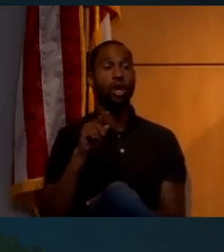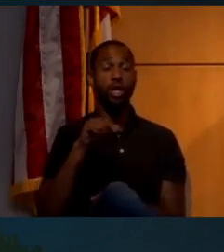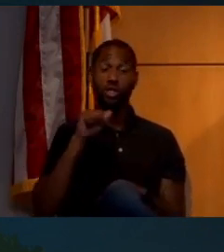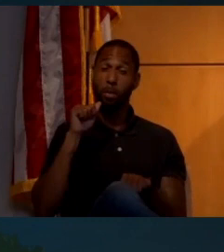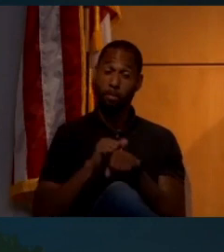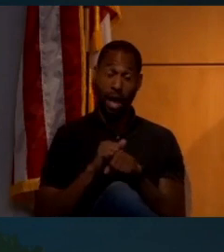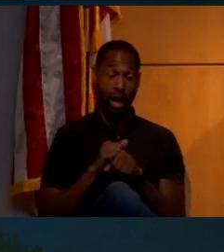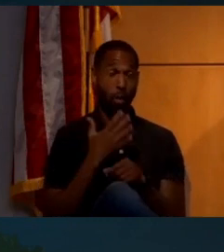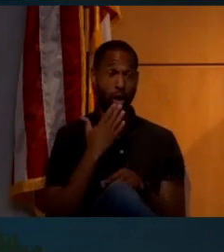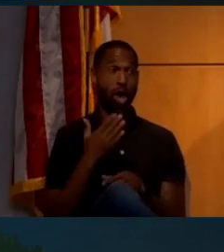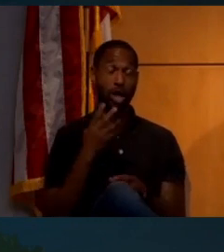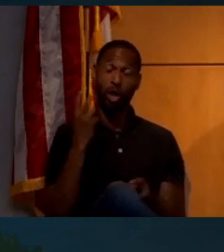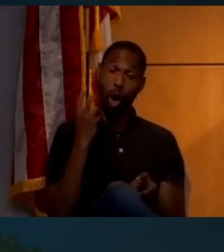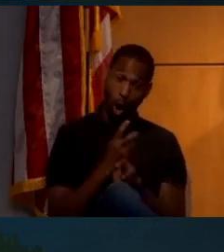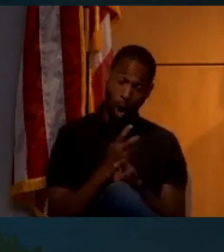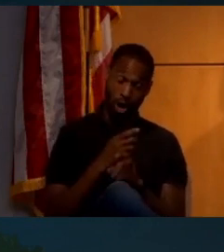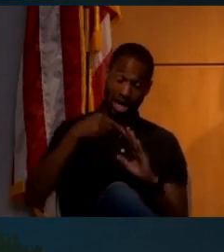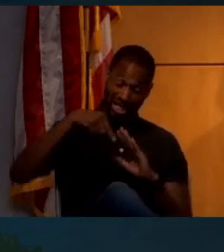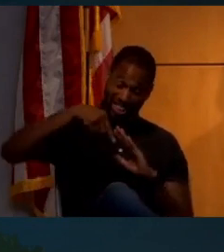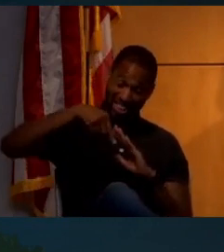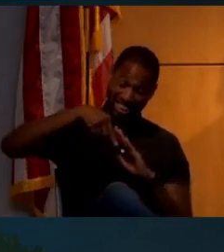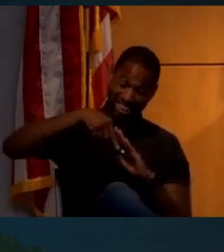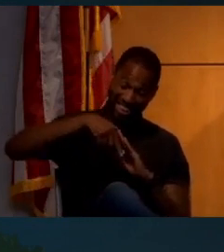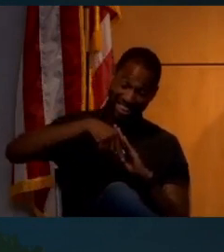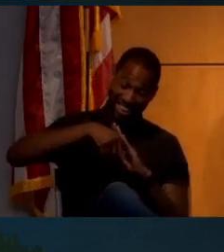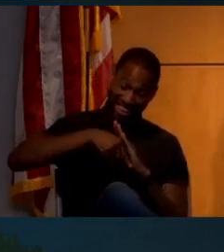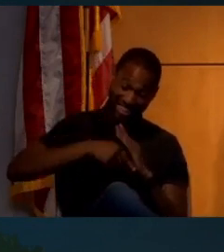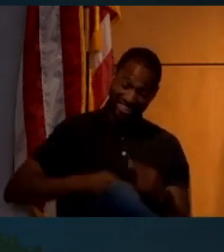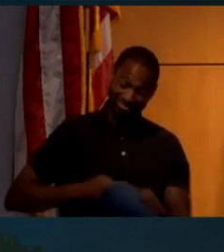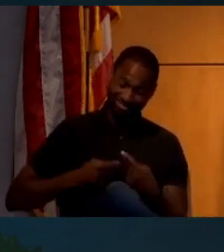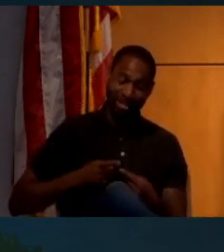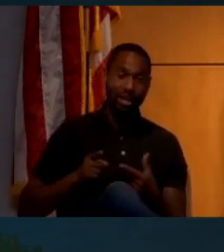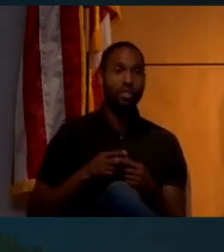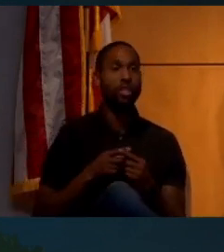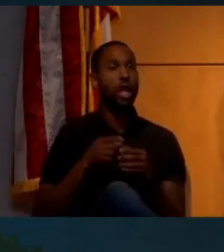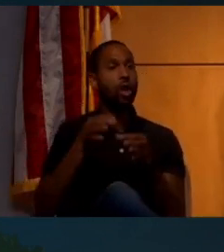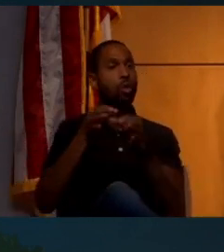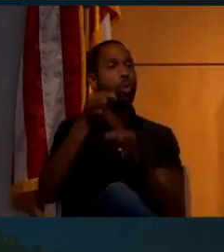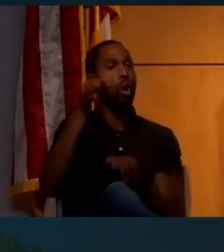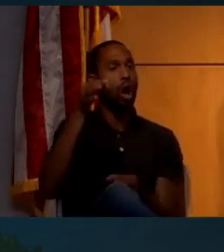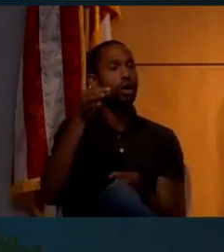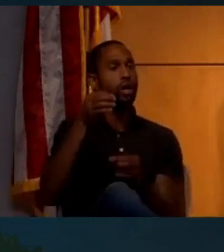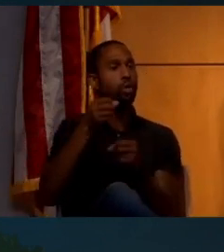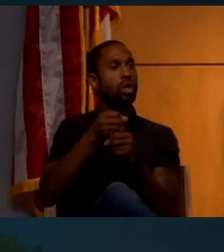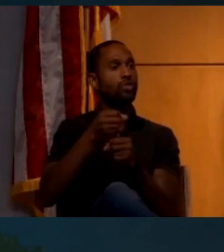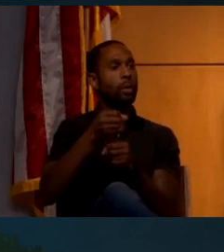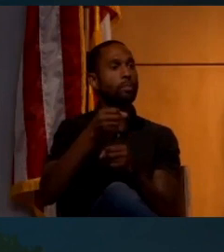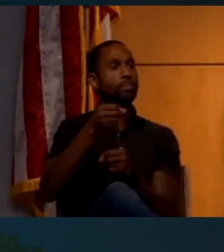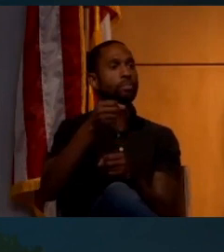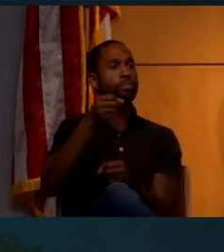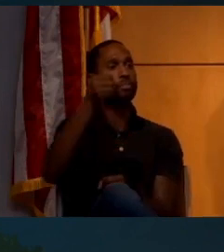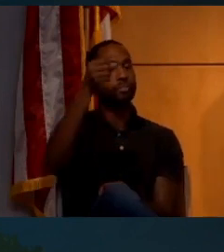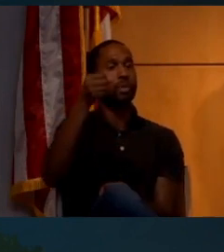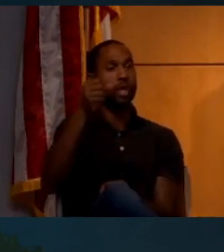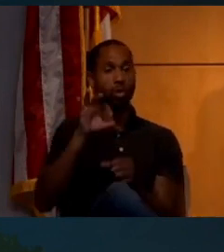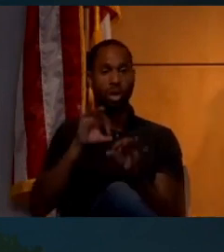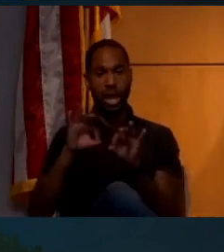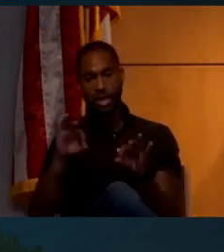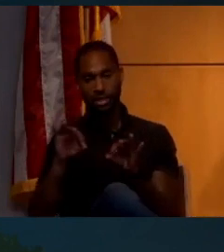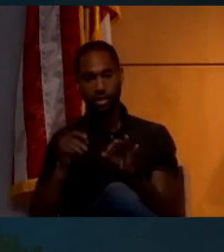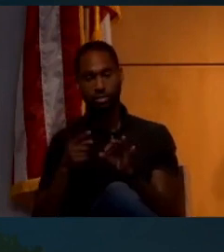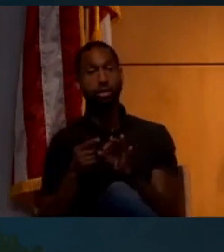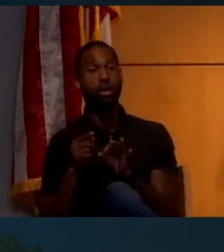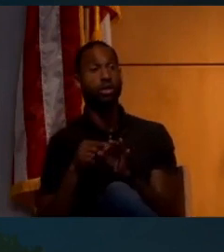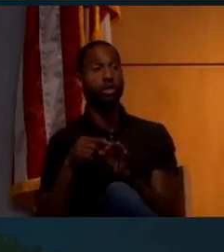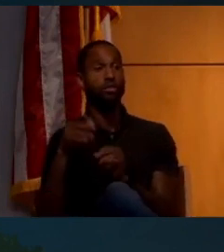well. They had a really hard time getting this pole into the surface. And then there was a rod that would then they'd lift up, horizontal rod that would latch into place. And